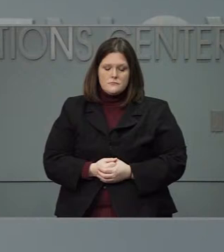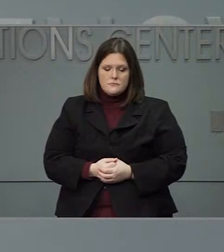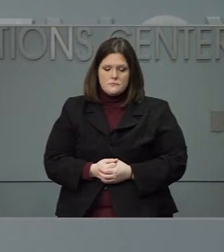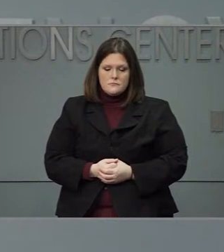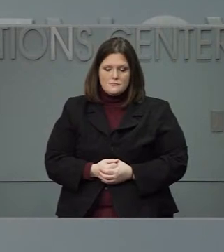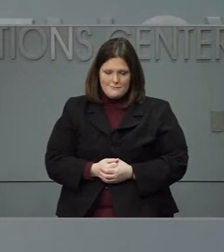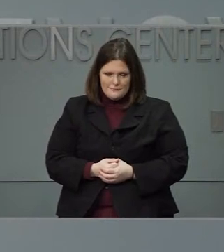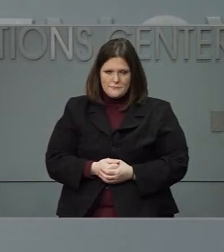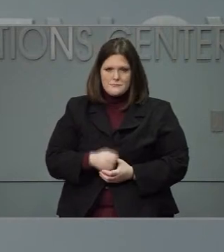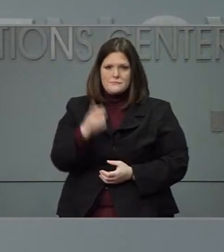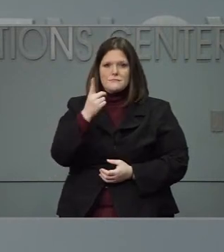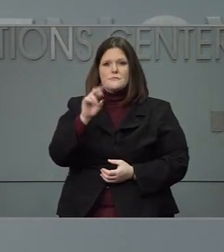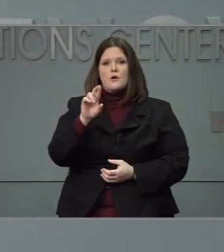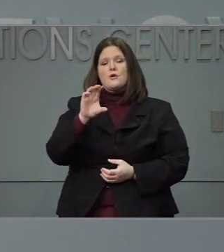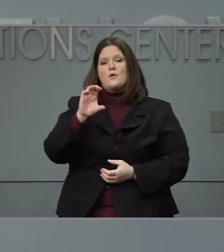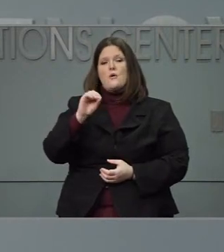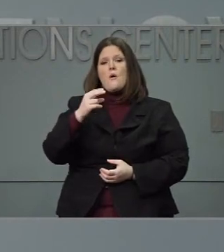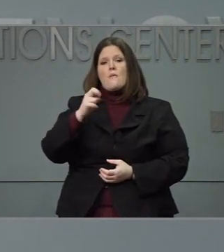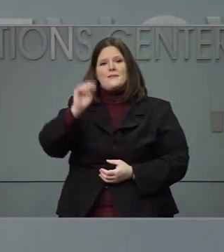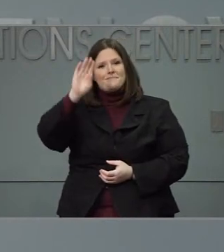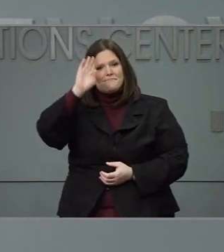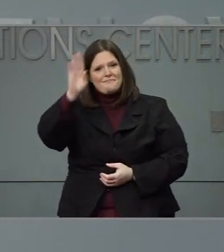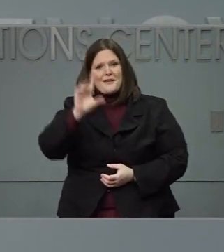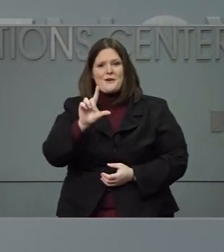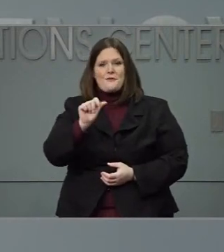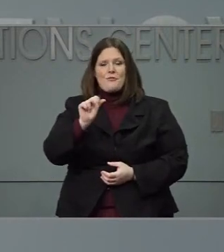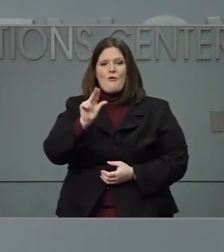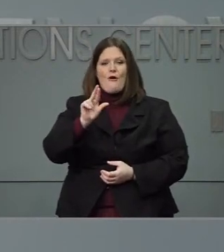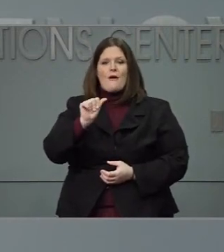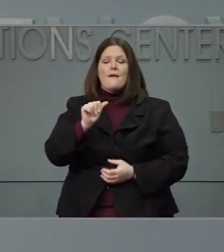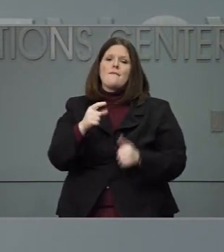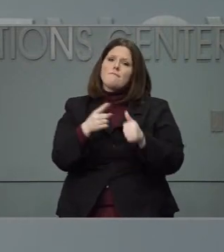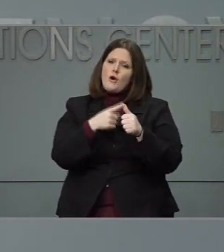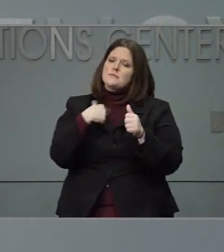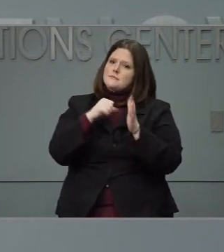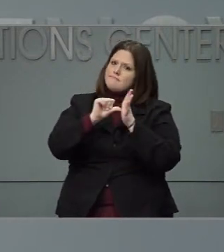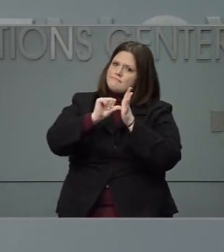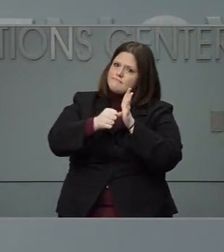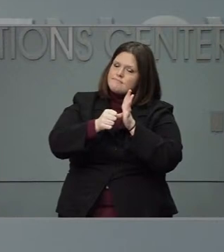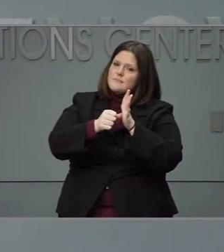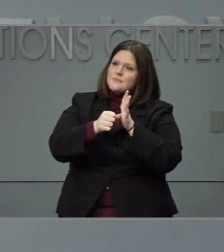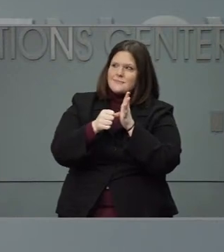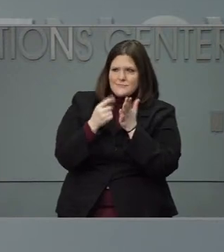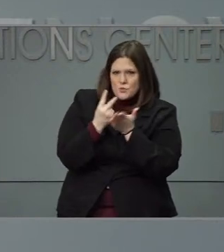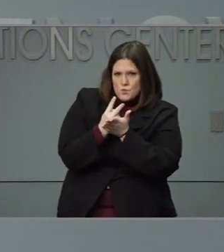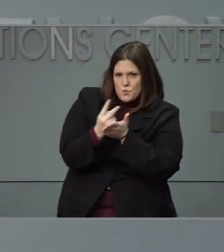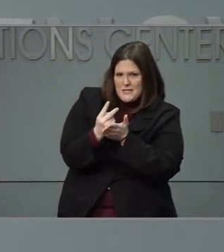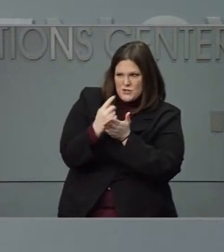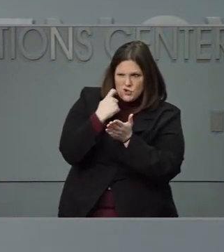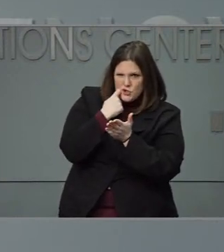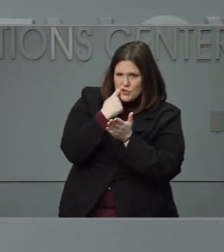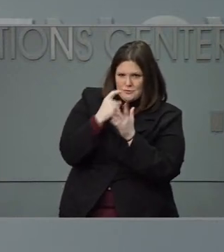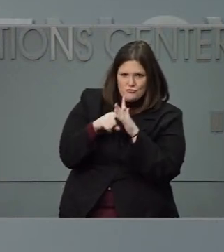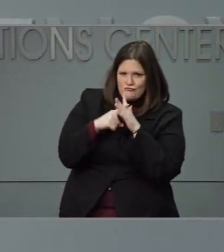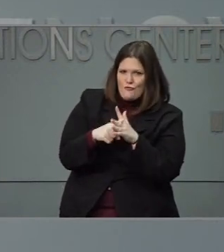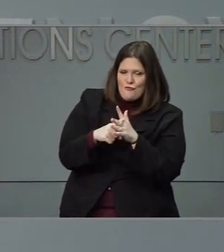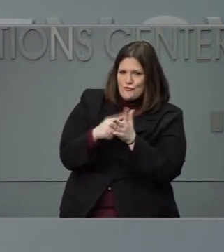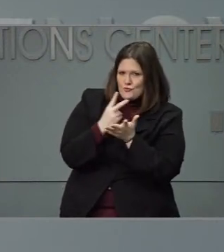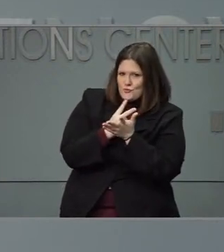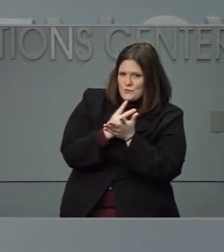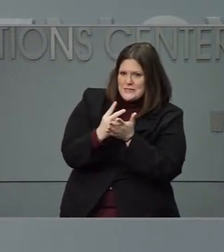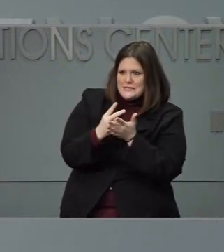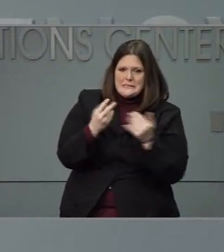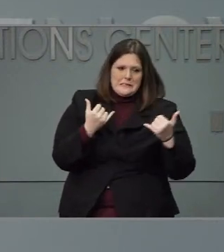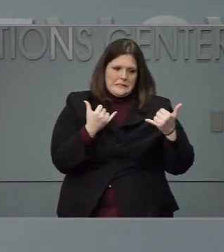Hi, Laura. Well, first, I want to say that we keep reiterating we're two weeks into this. I think folks are learning